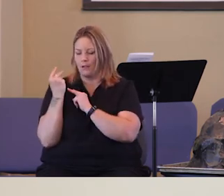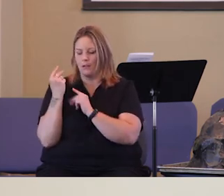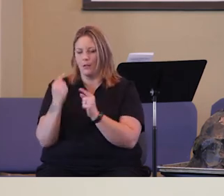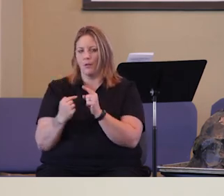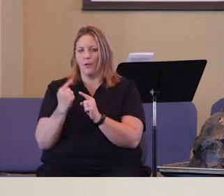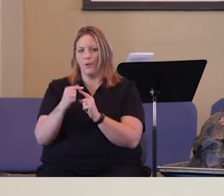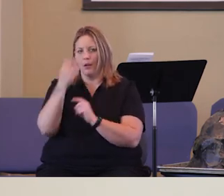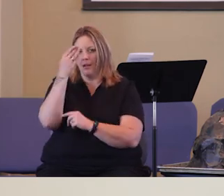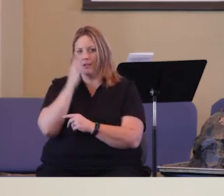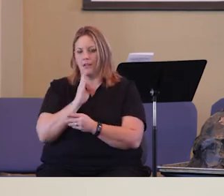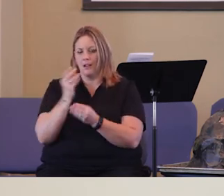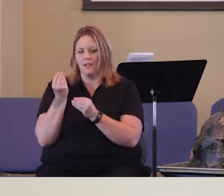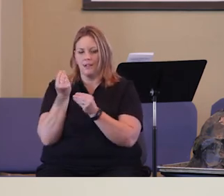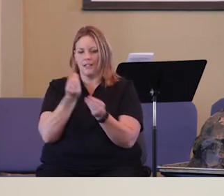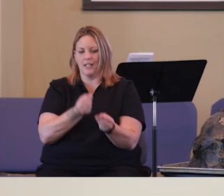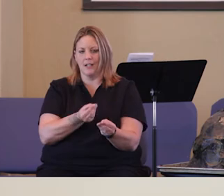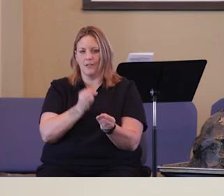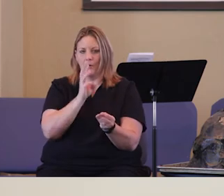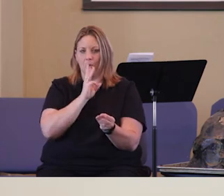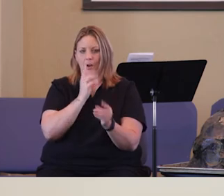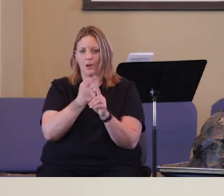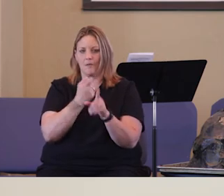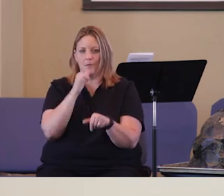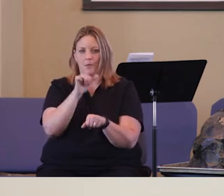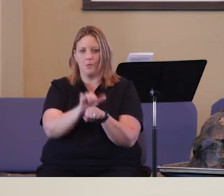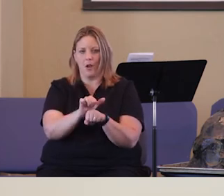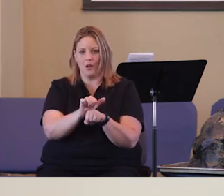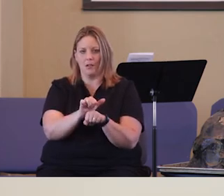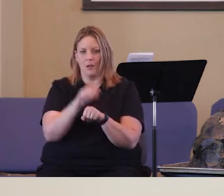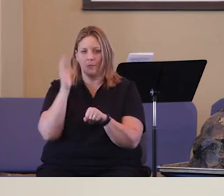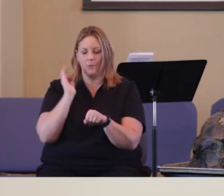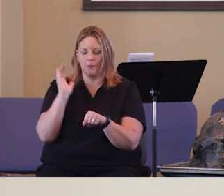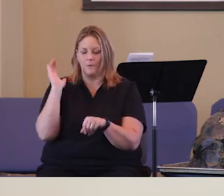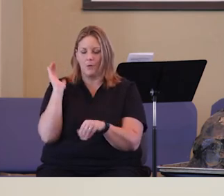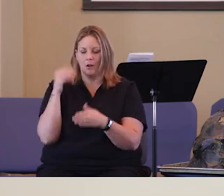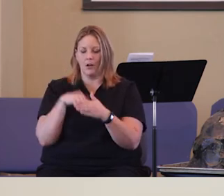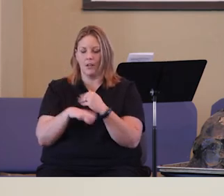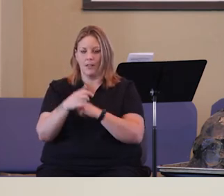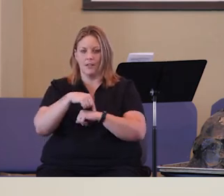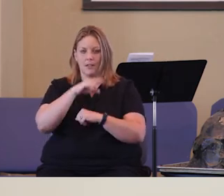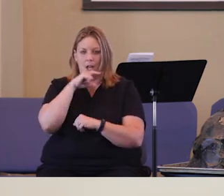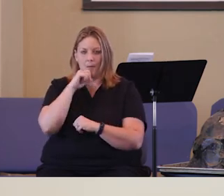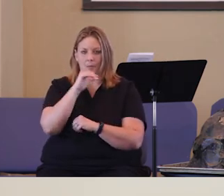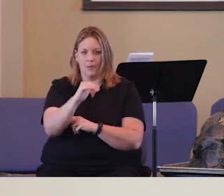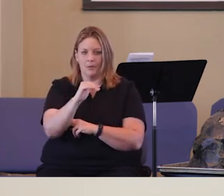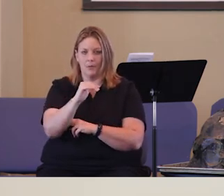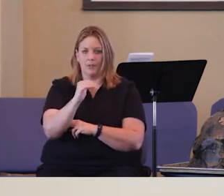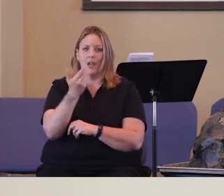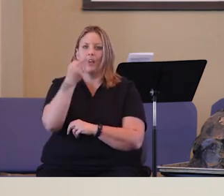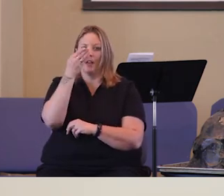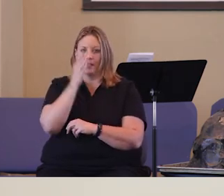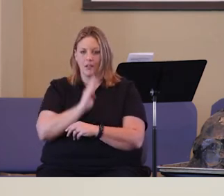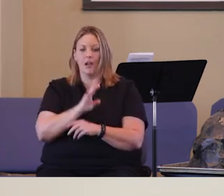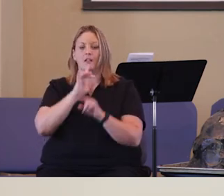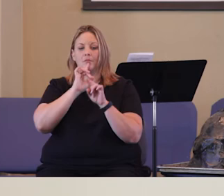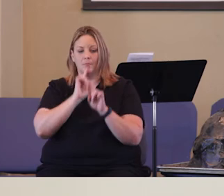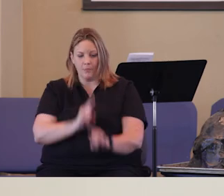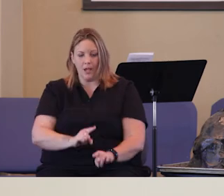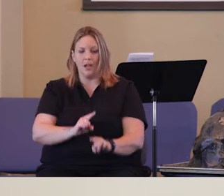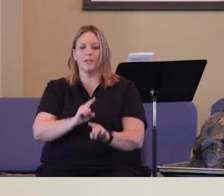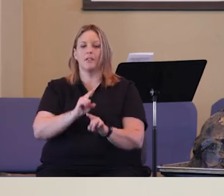before, when God brings water from the rock earlier in their time in the wilderness,